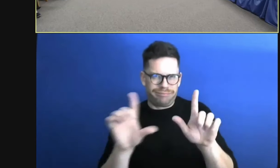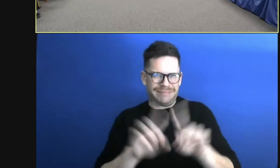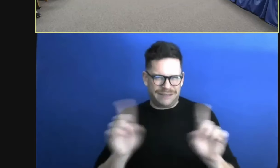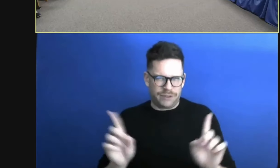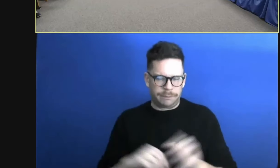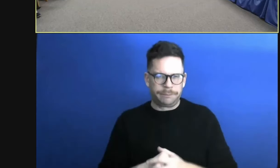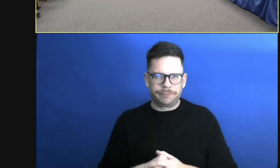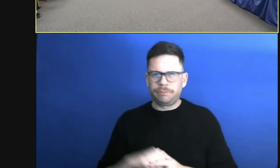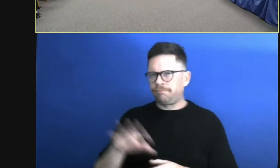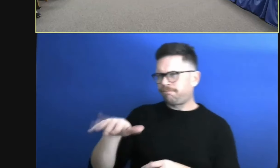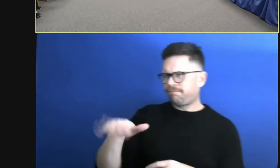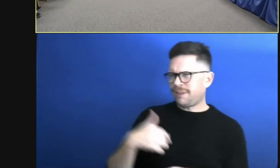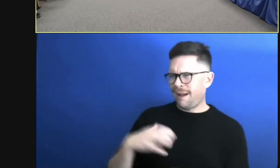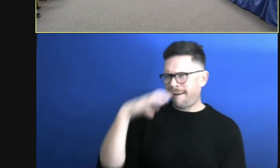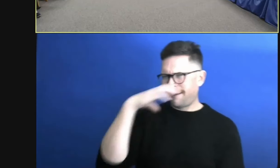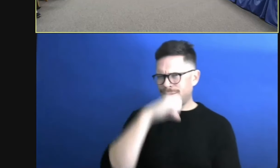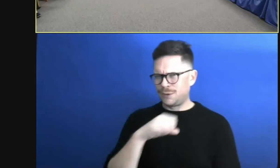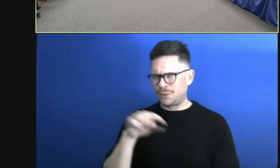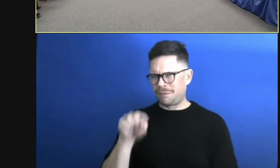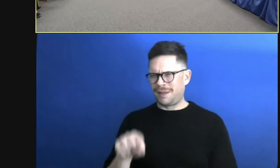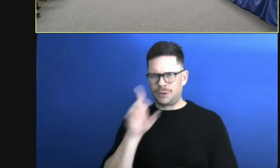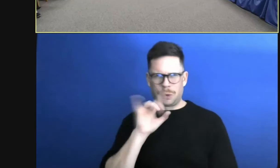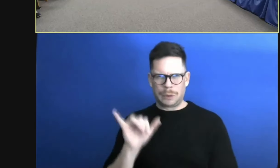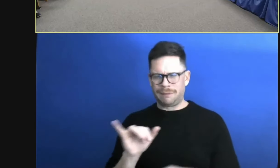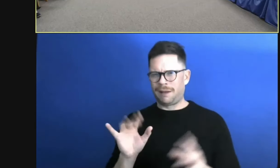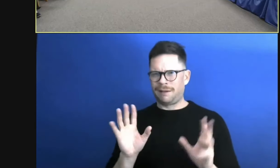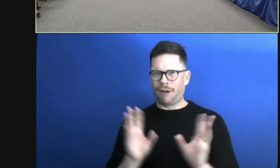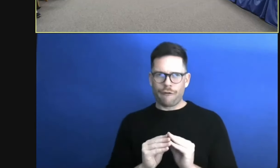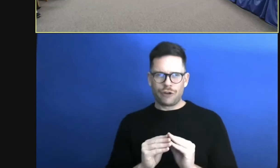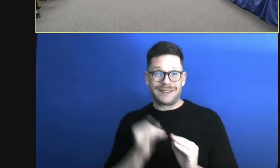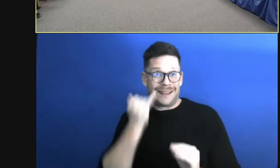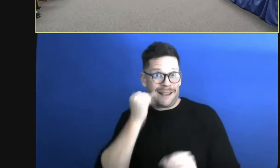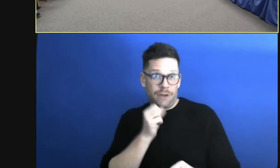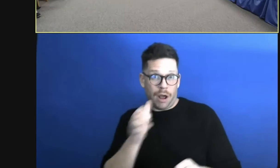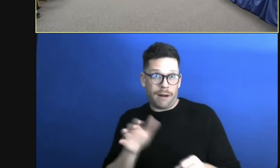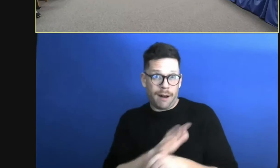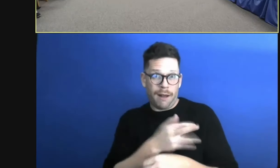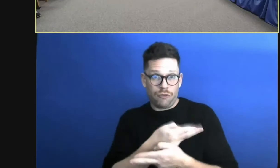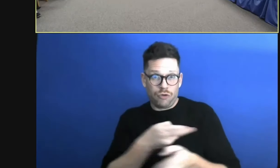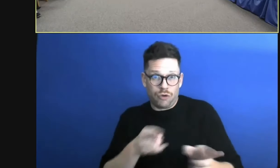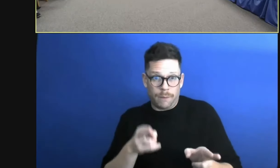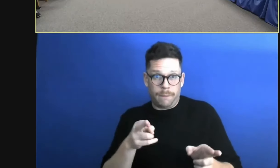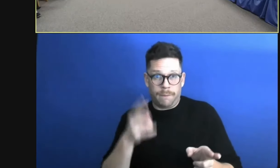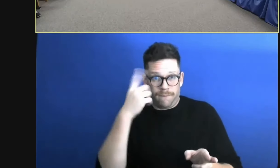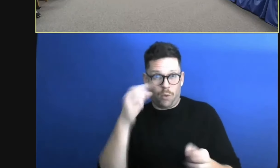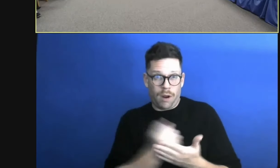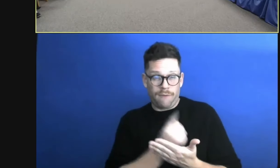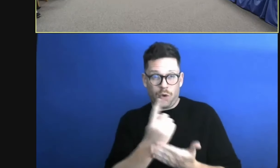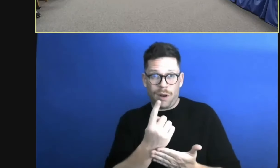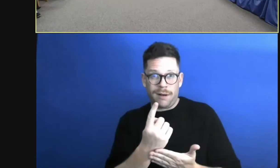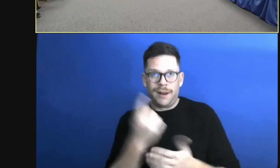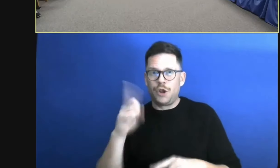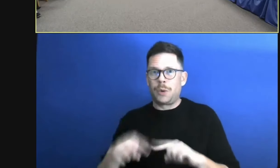this is going to be treated the same way that the conference ends, where if they don't have enough room for everybody, you can't, you can't have a school committee vote